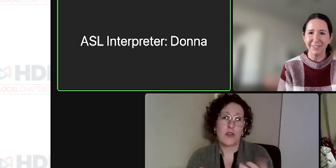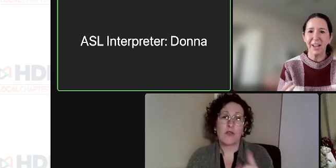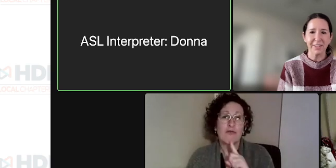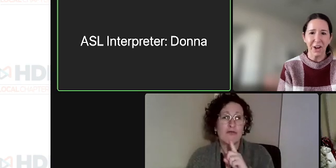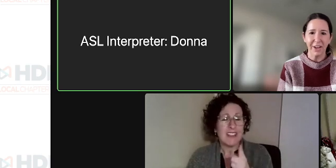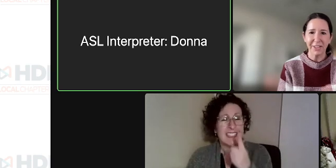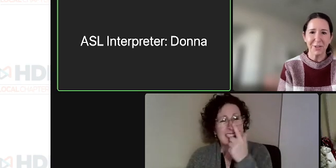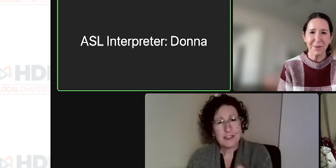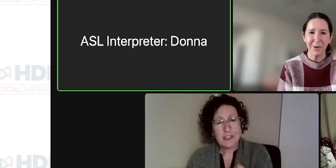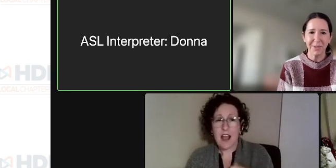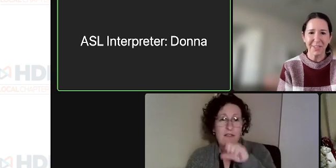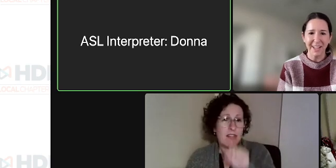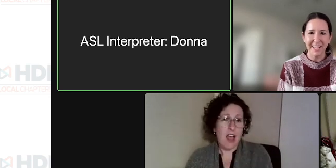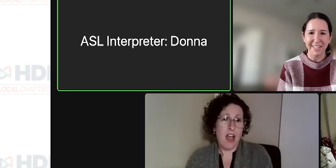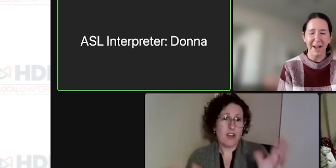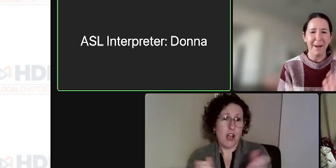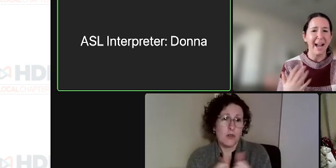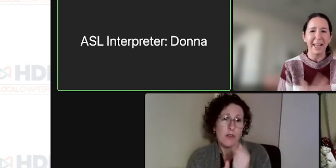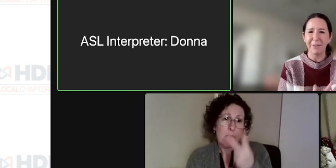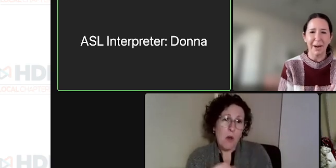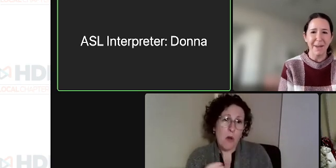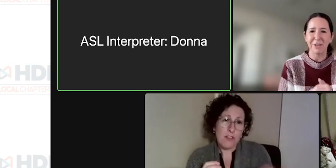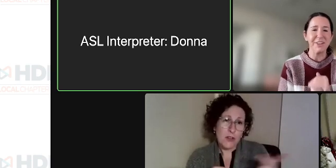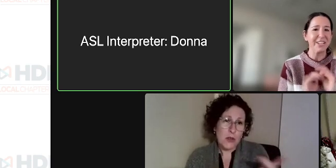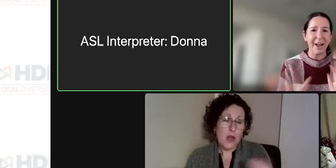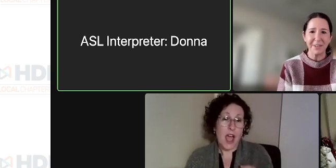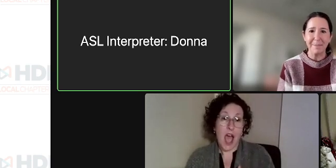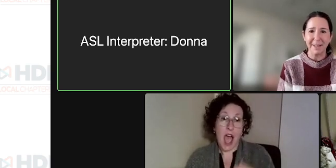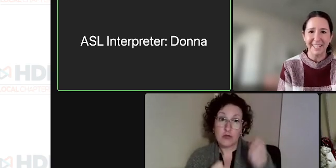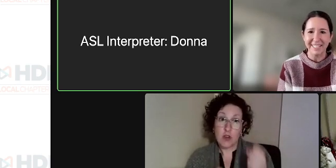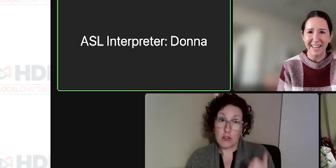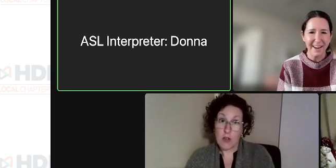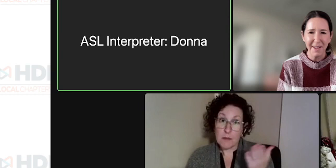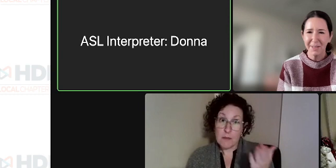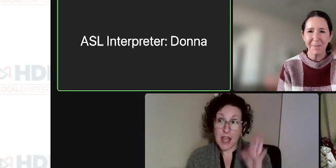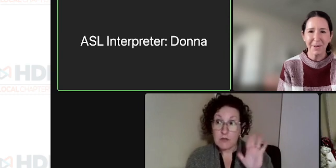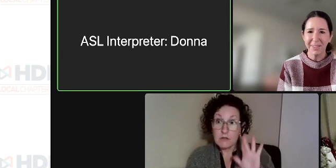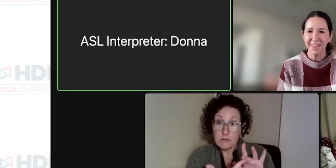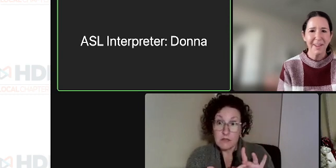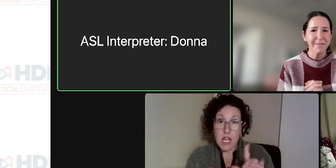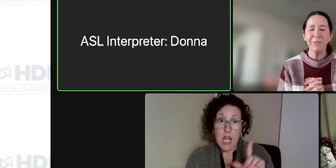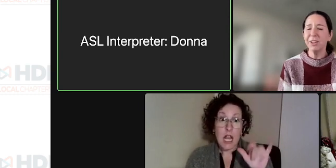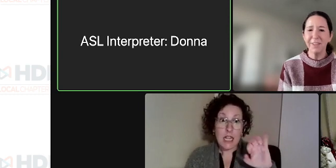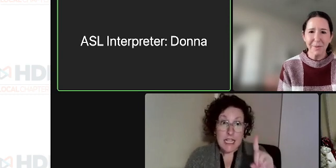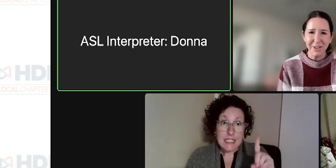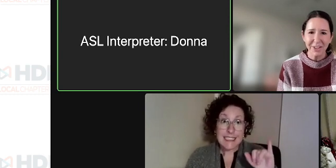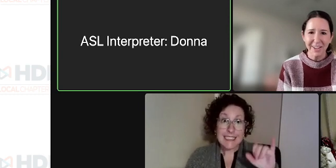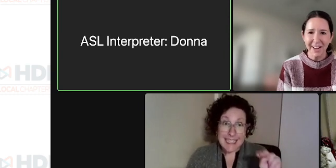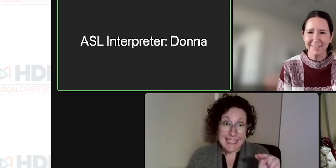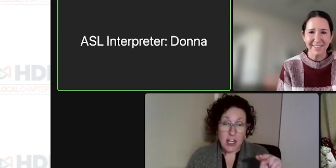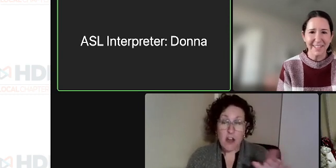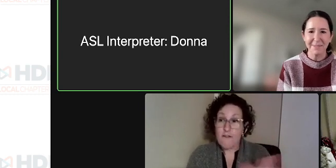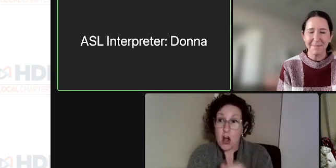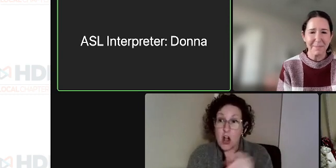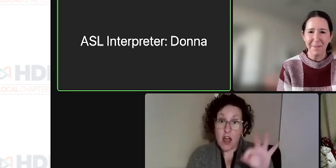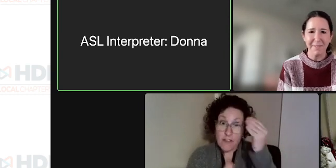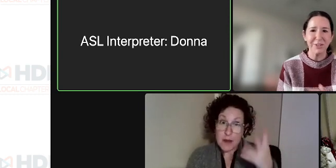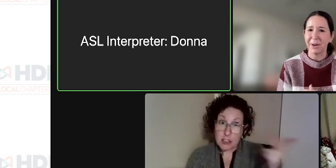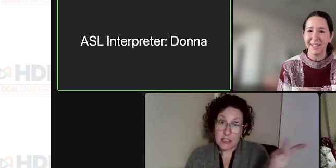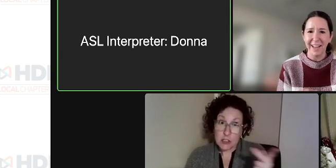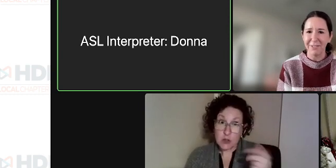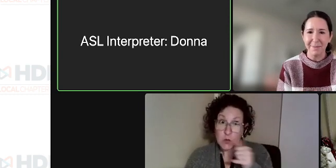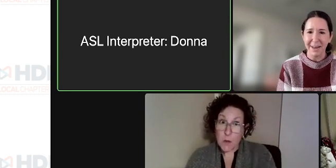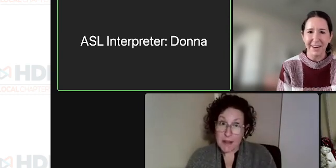interesting i've loved talking to you both and i highly recommend reaching out to them on linkedin they're both full of information and it's